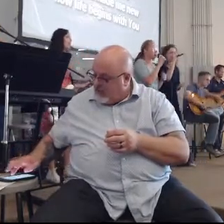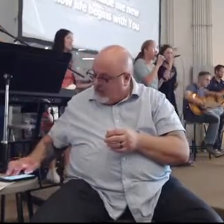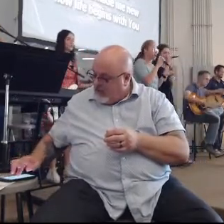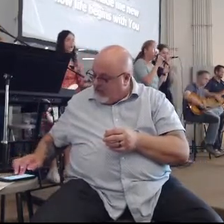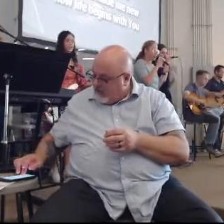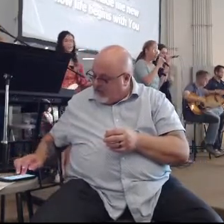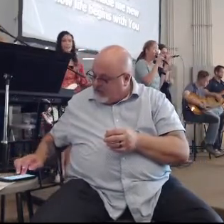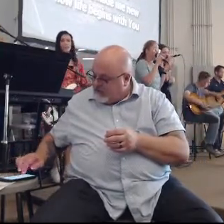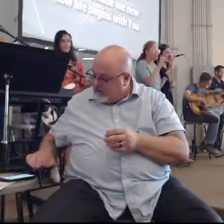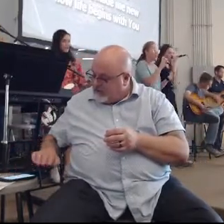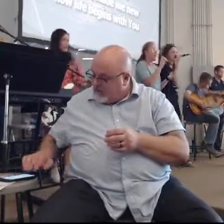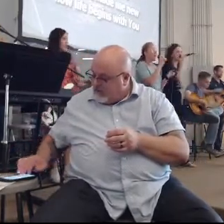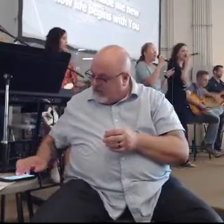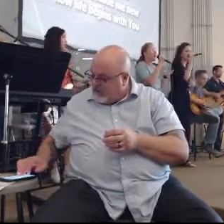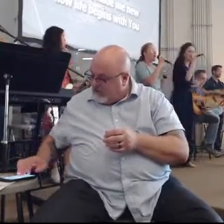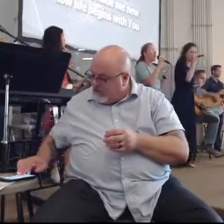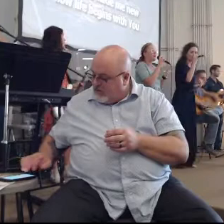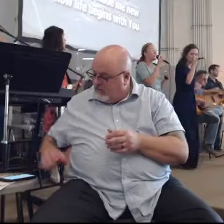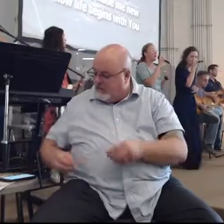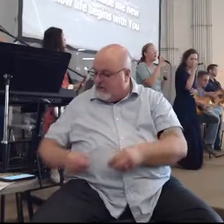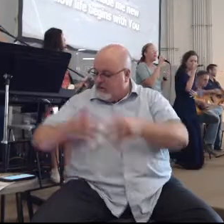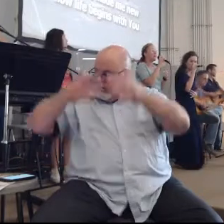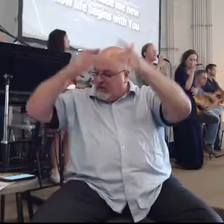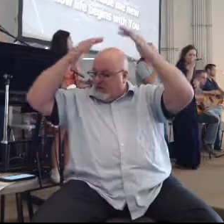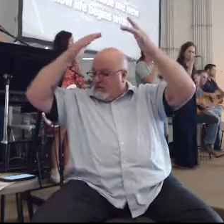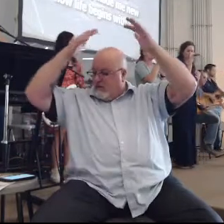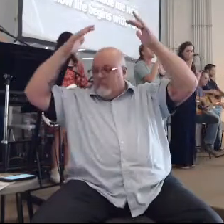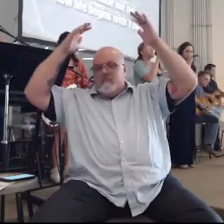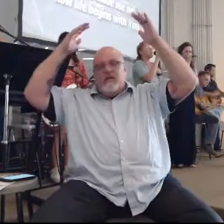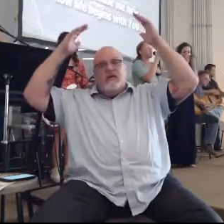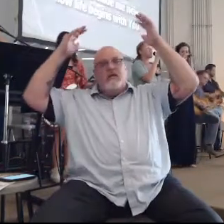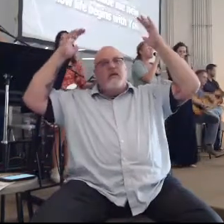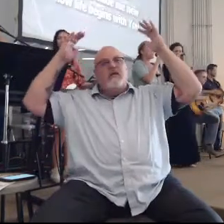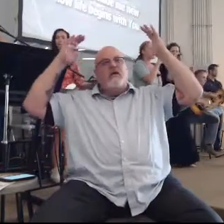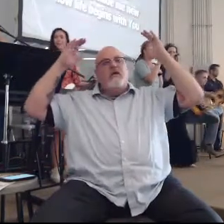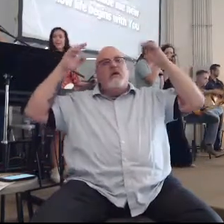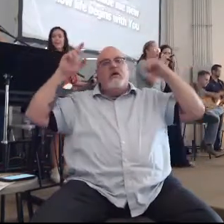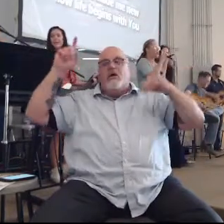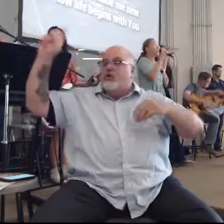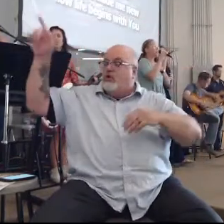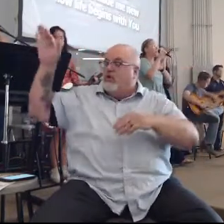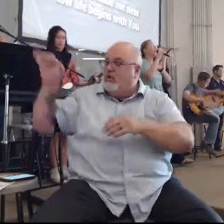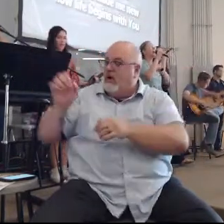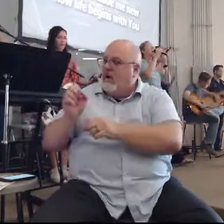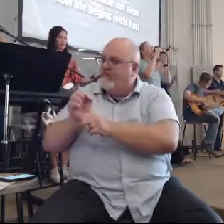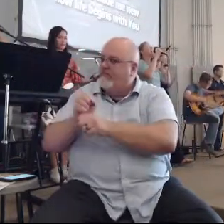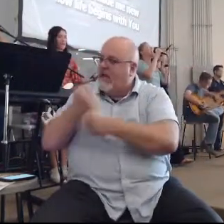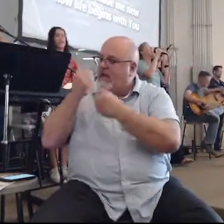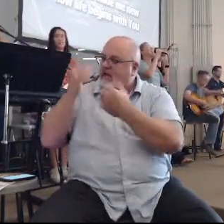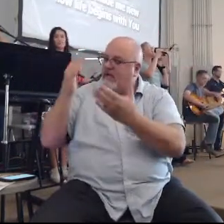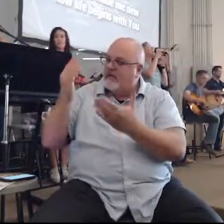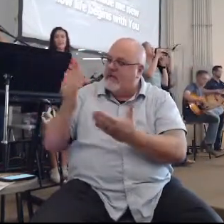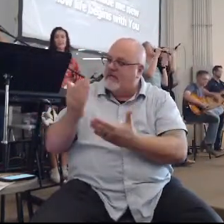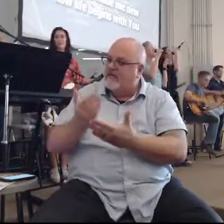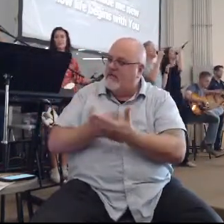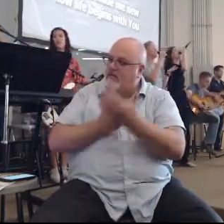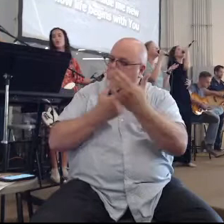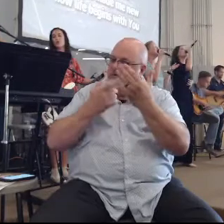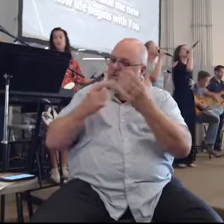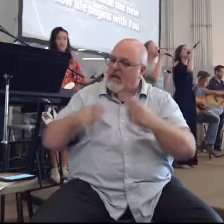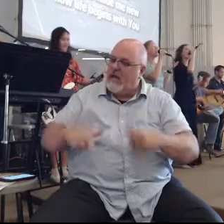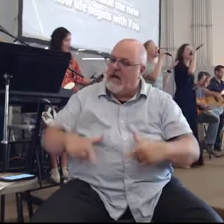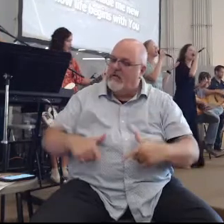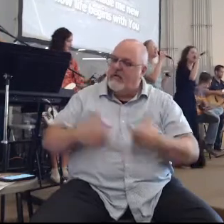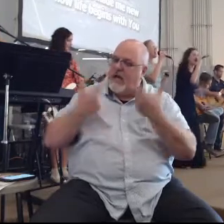What is over me, you have made me